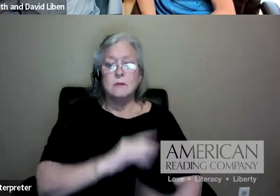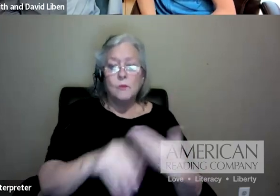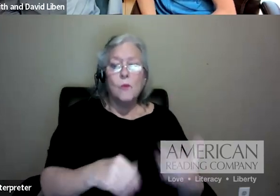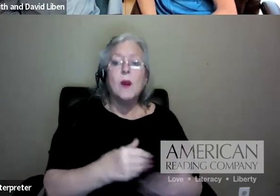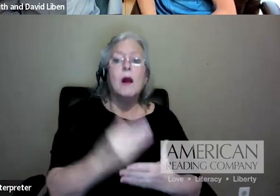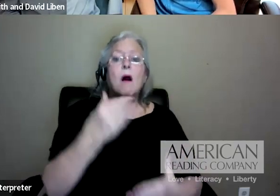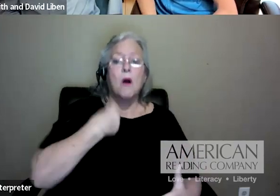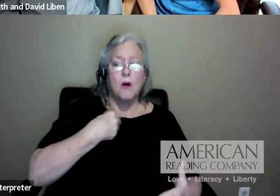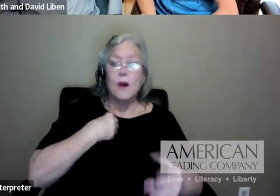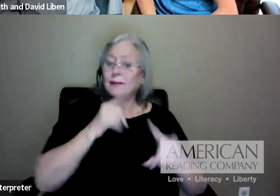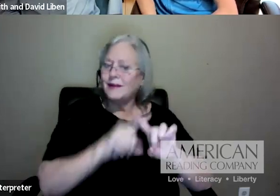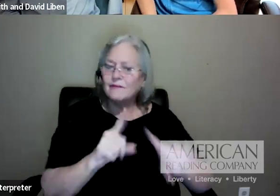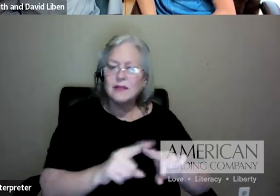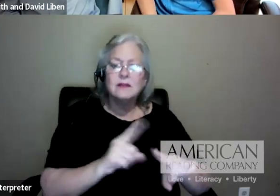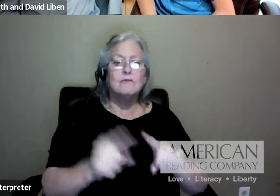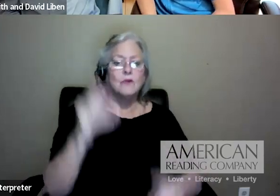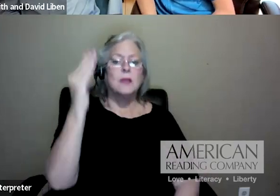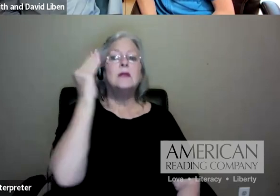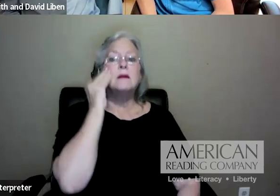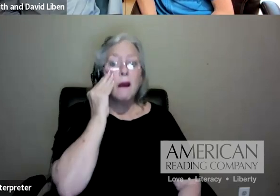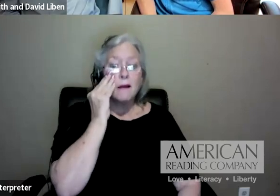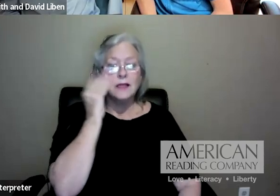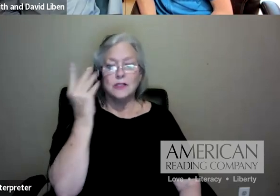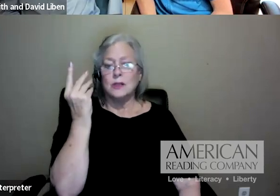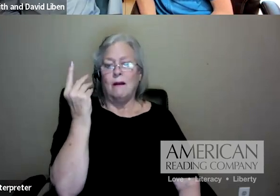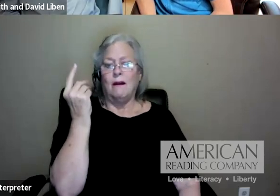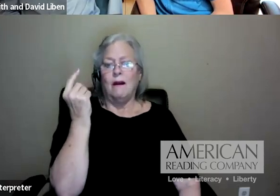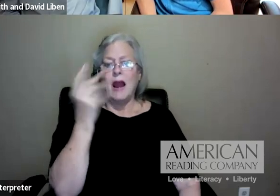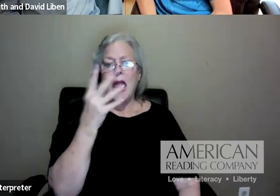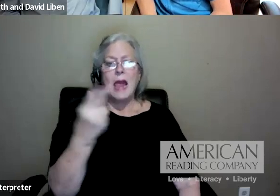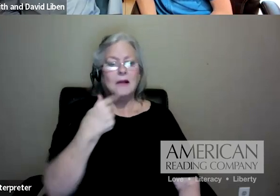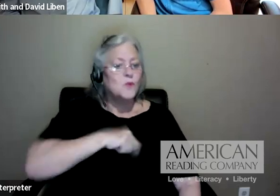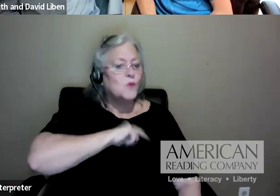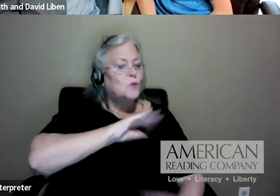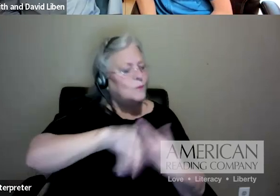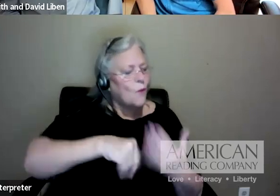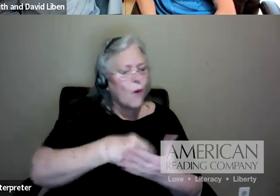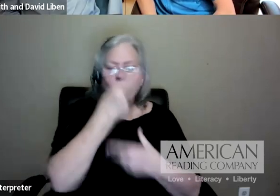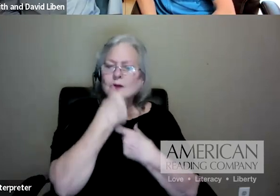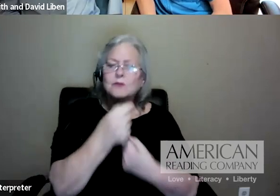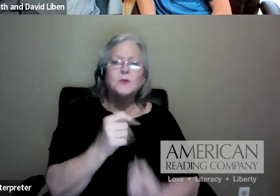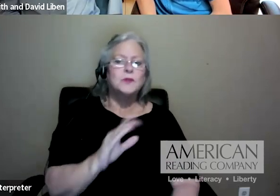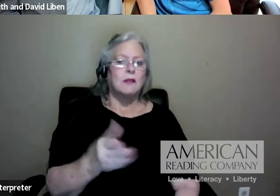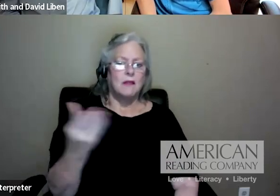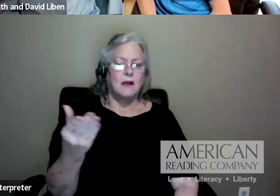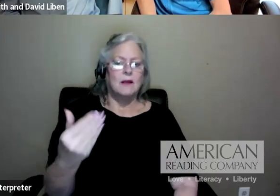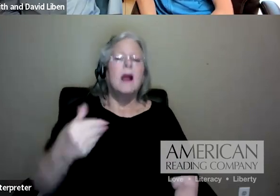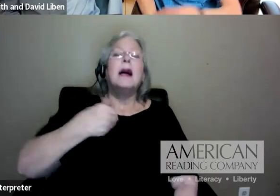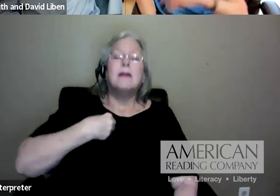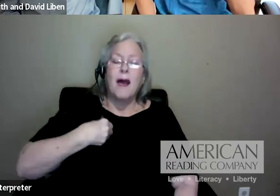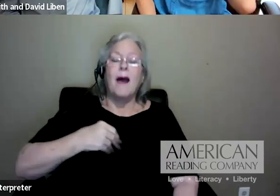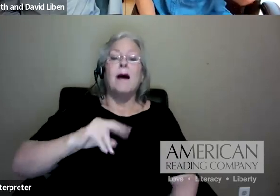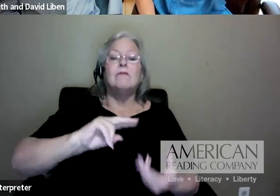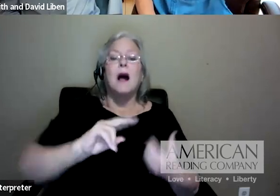bases of knowledge and we are interested in things. And the whole point here is to bring, to have a community of learners. So yes, it's the